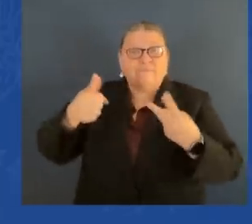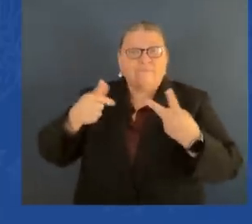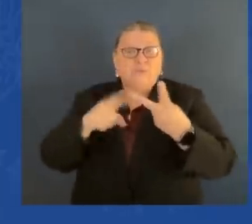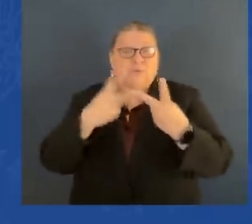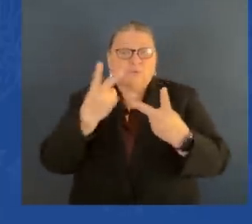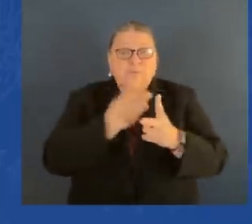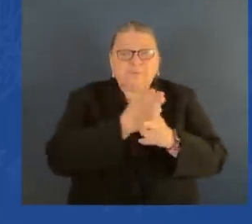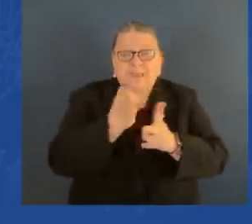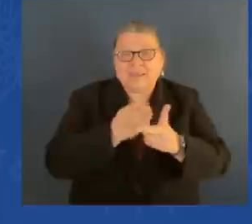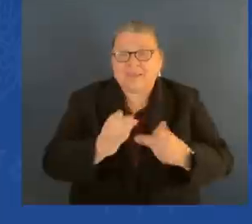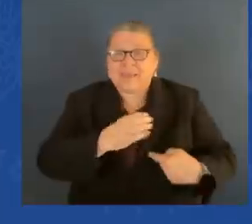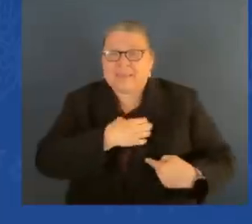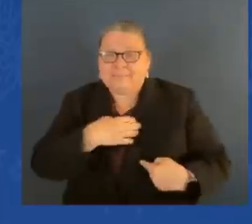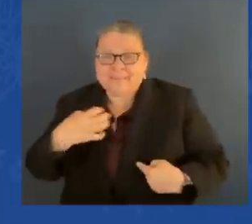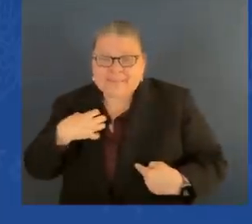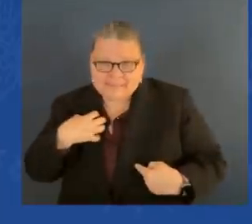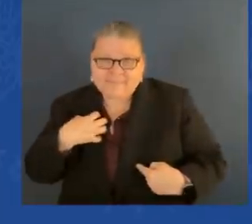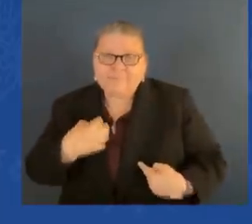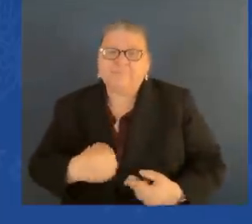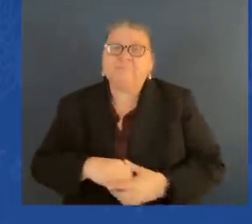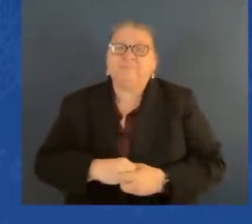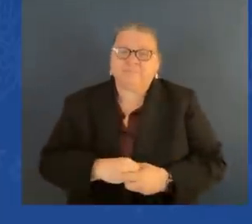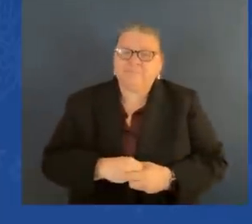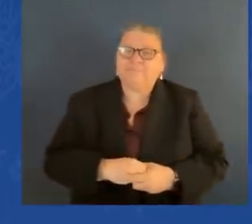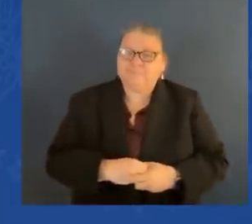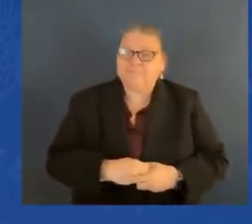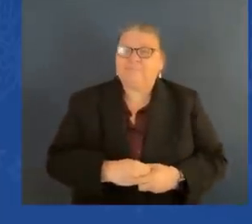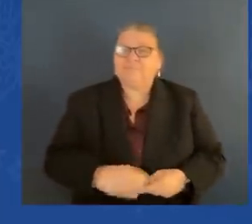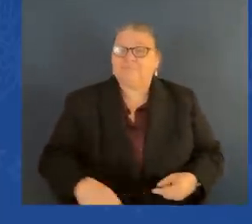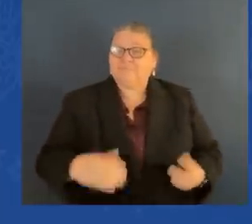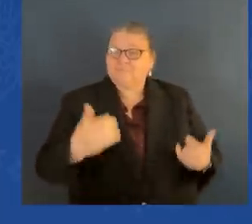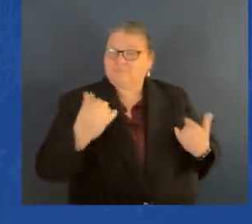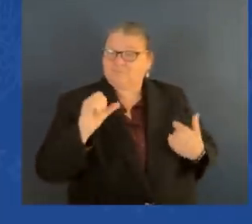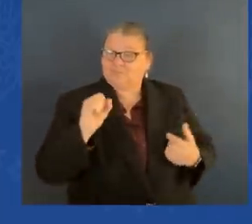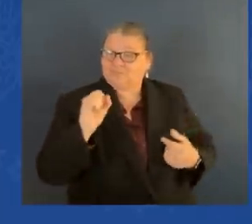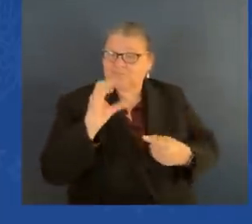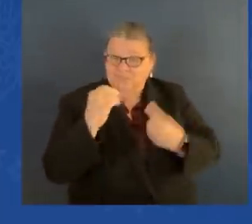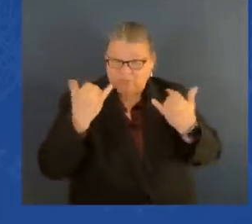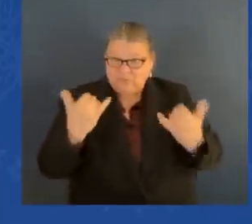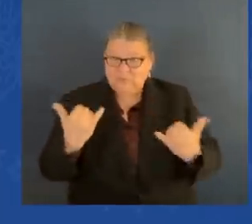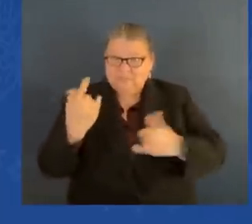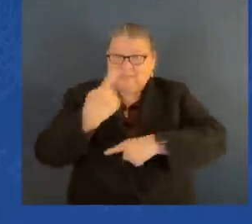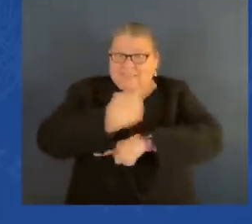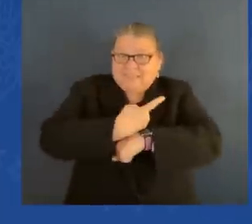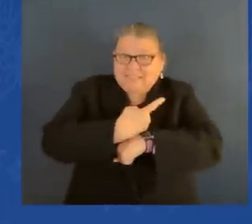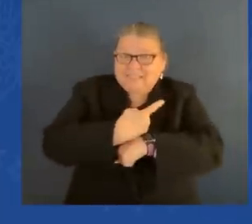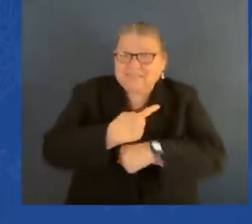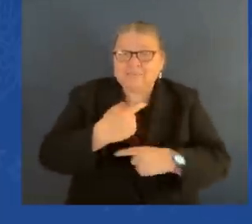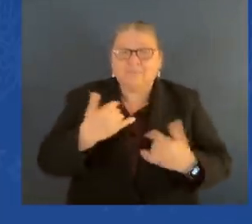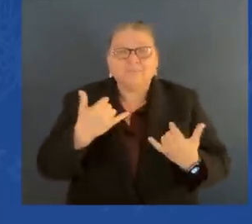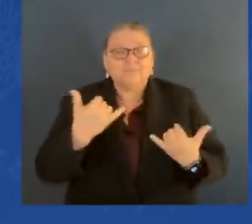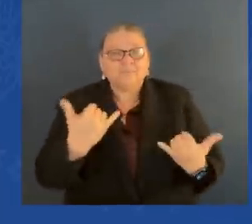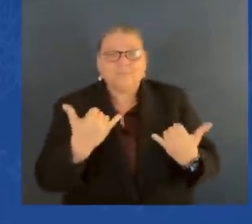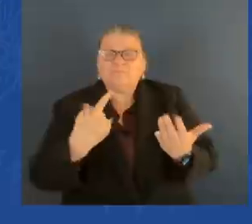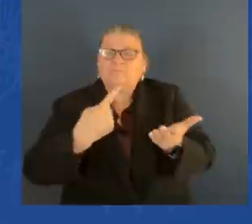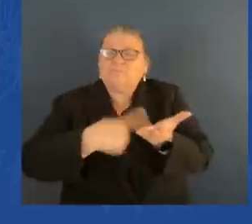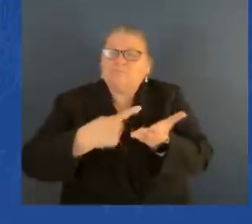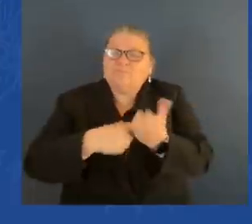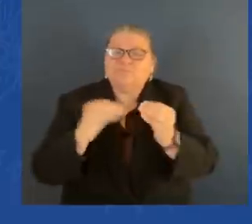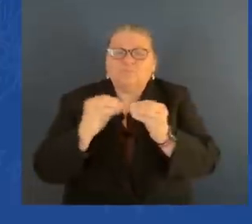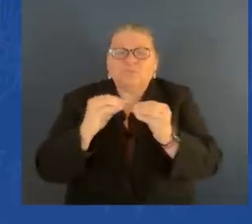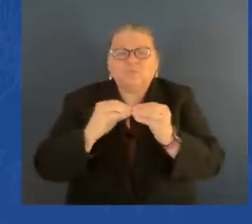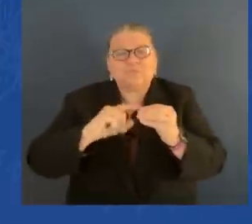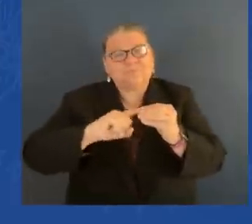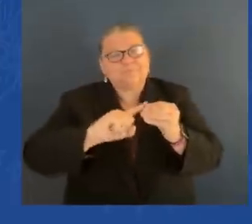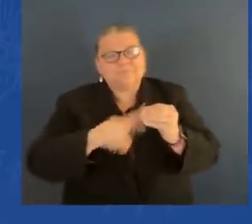about Fritz and what he pretended